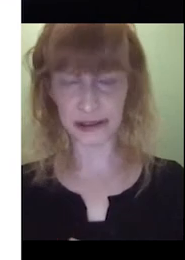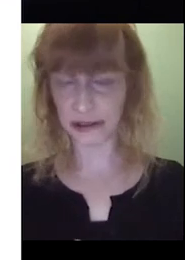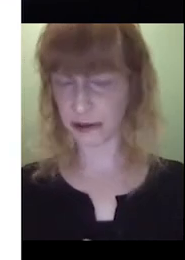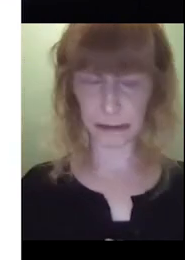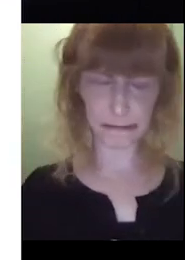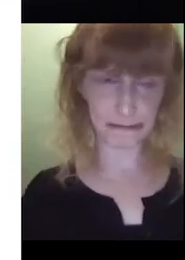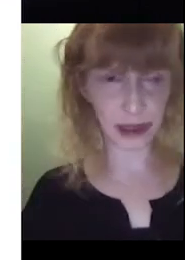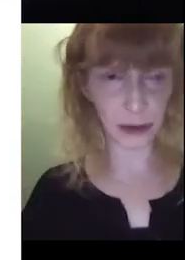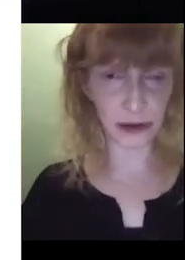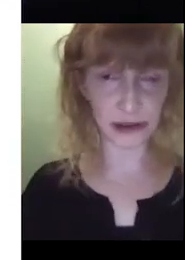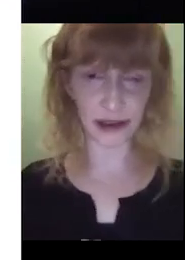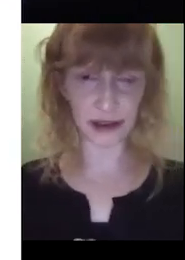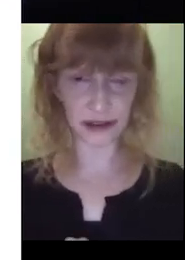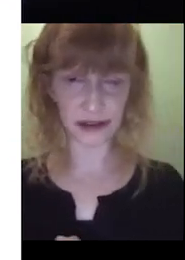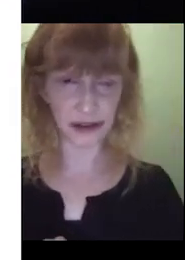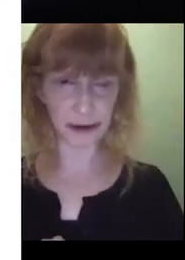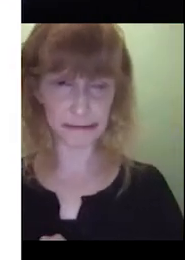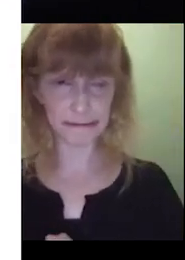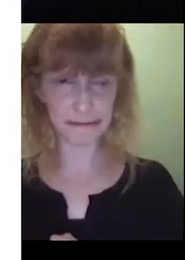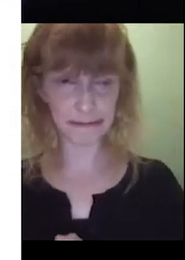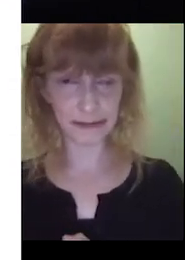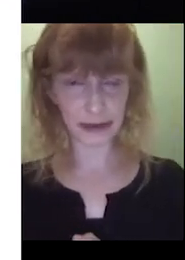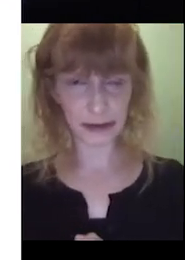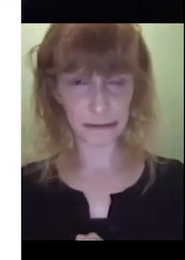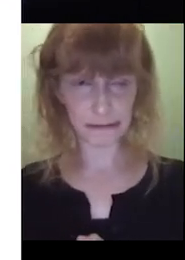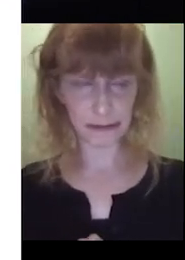In the text, sorry. Keywords in the text to start.